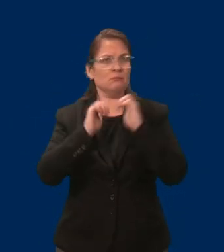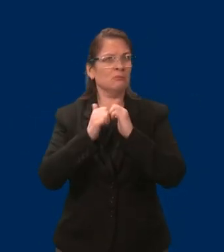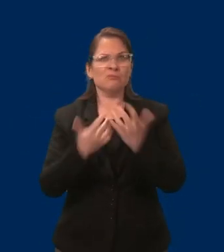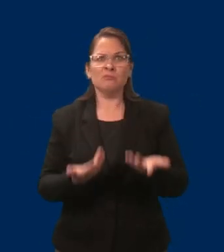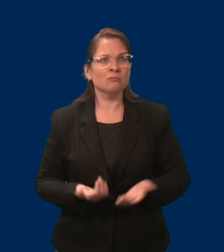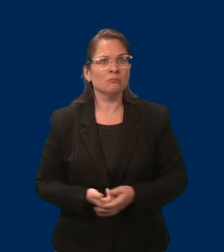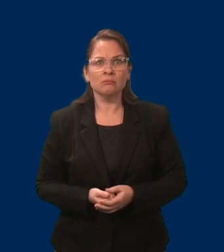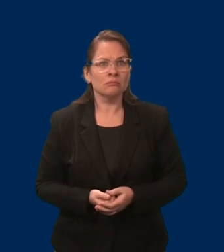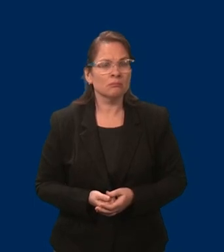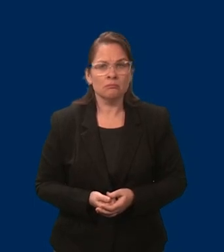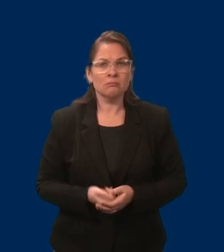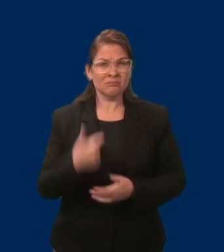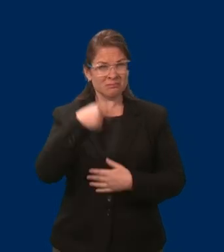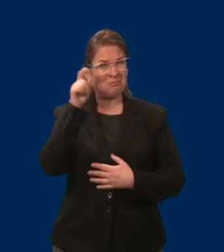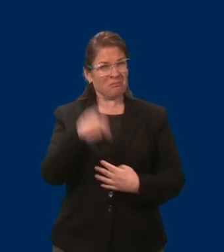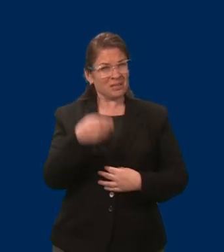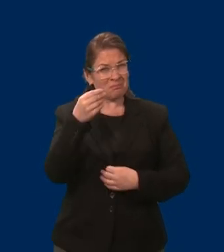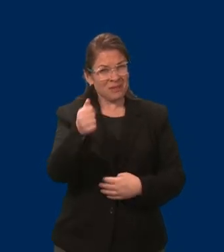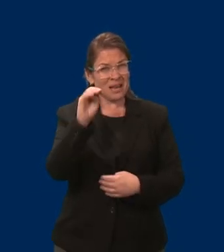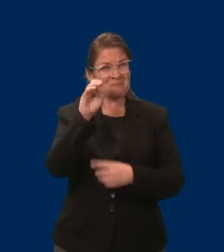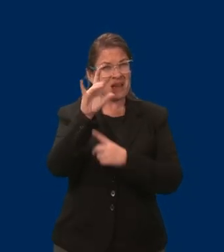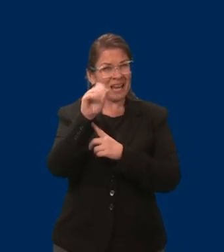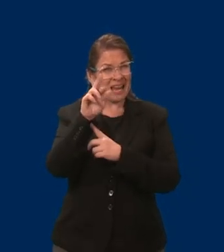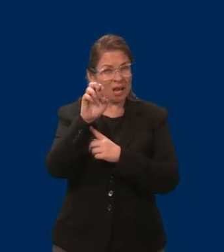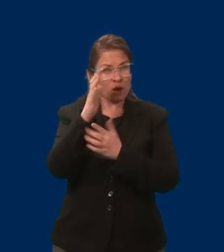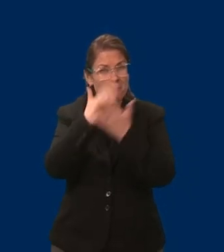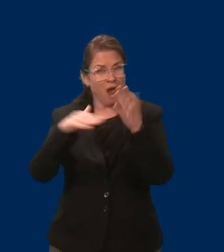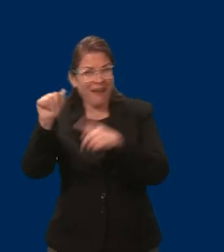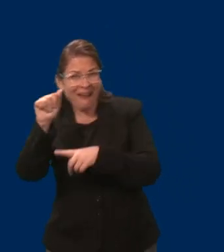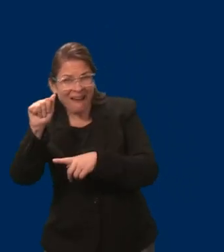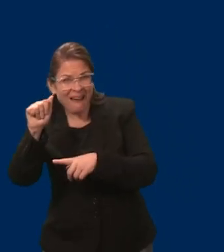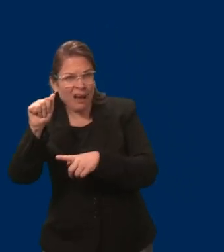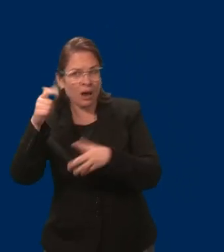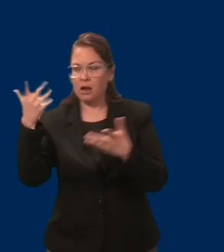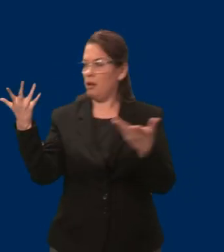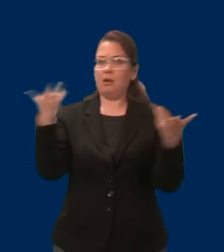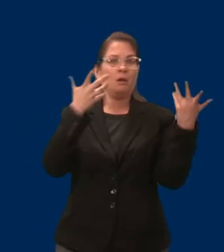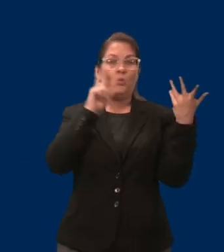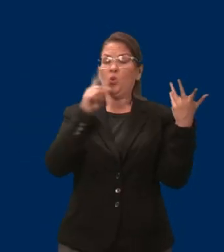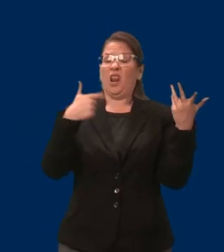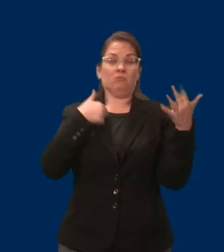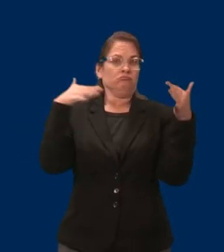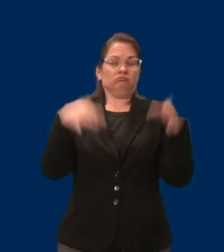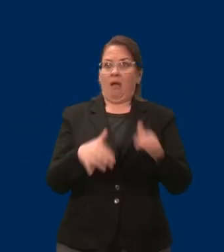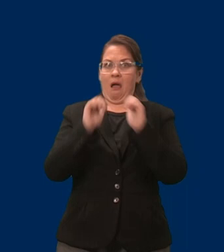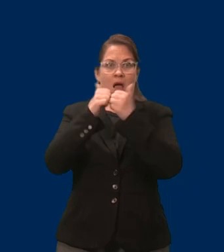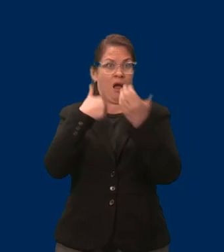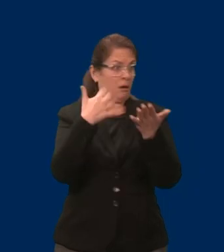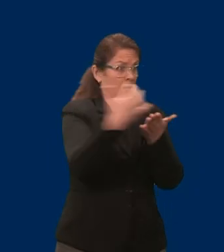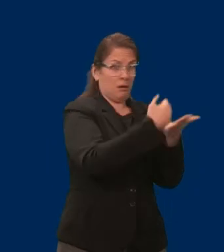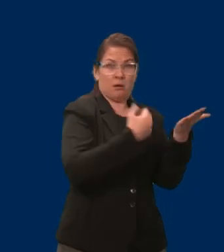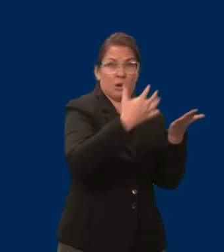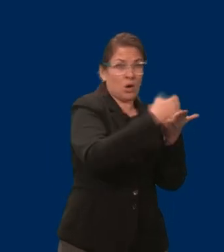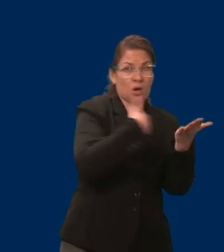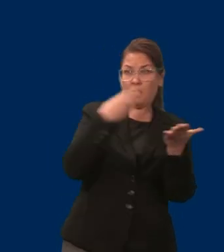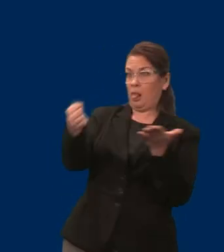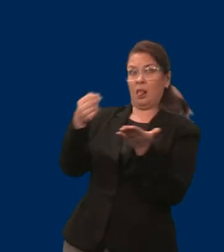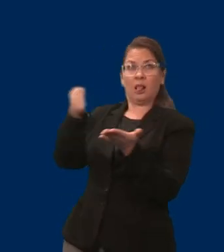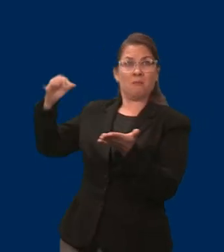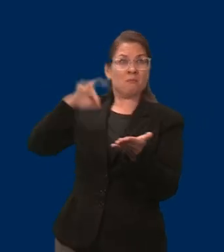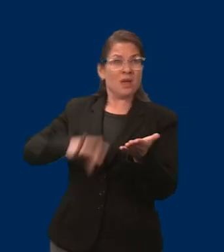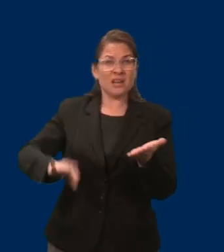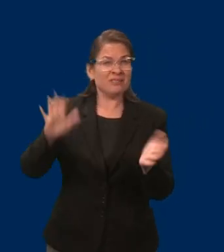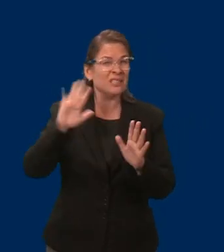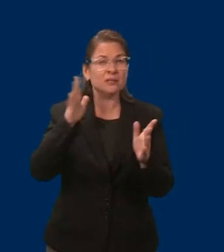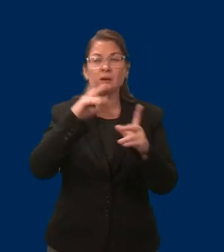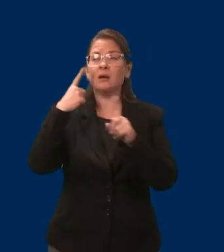Medicare Part A premium. There was no way that I could pay over $700 a month for my health insurance